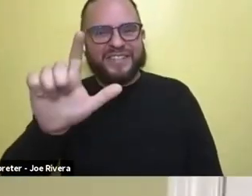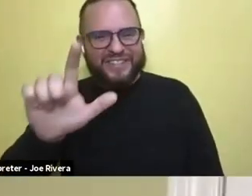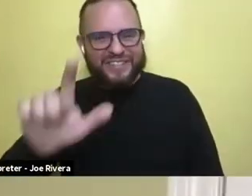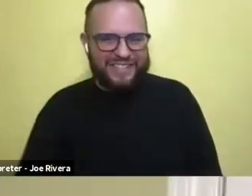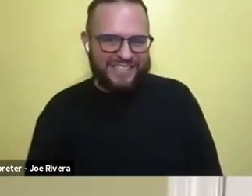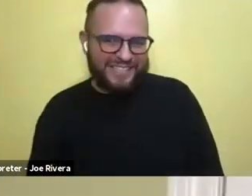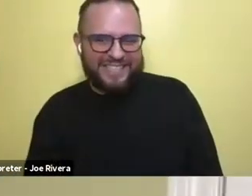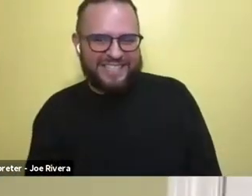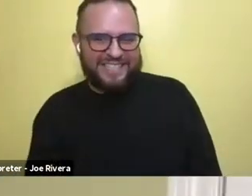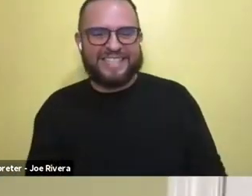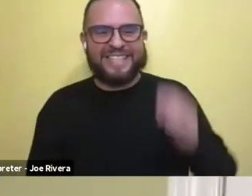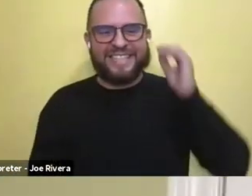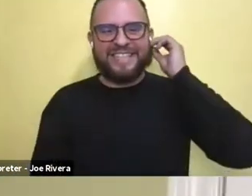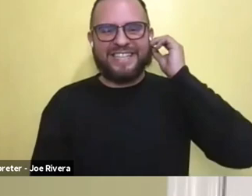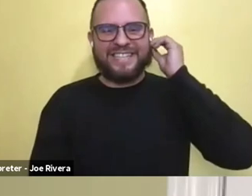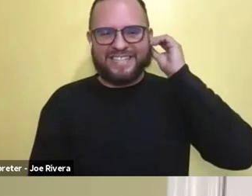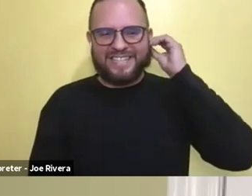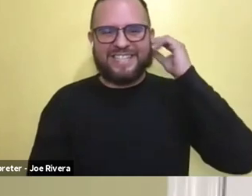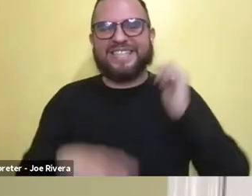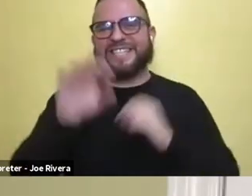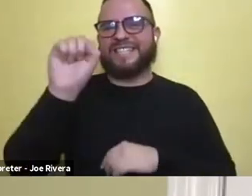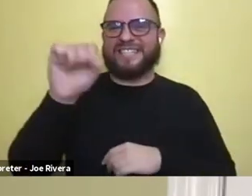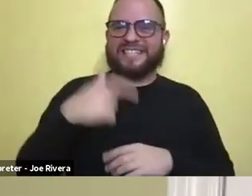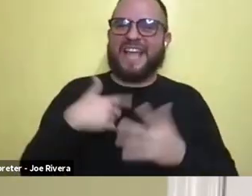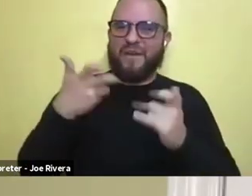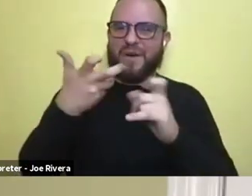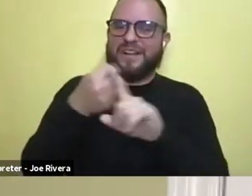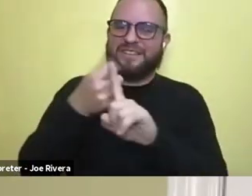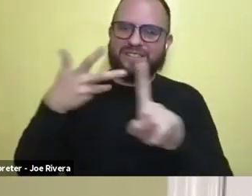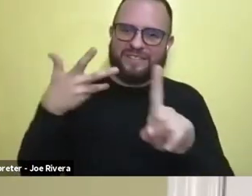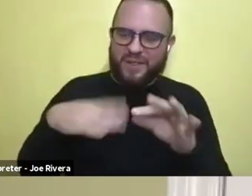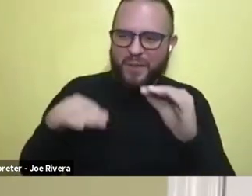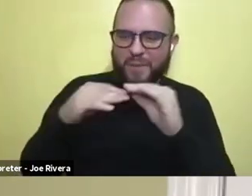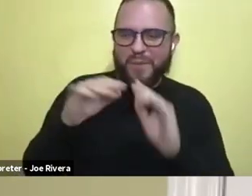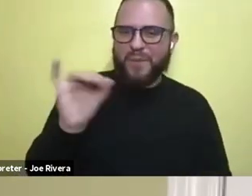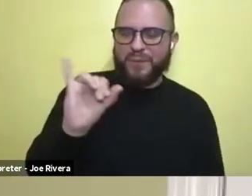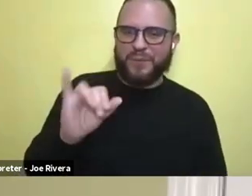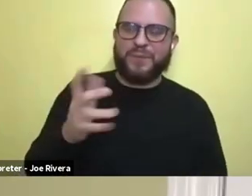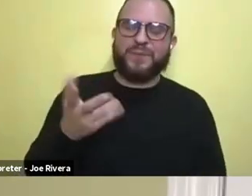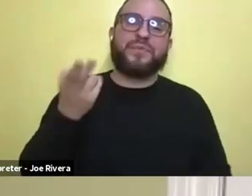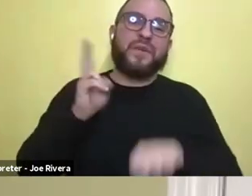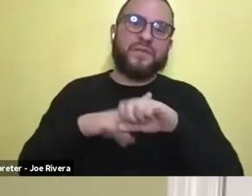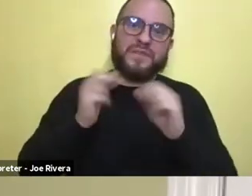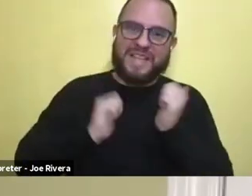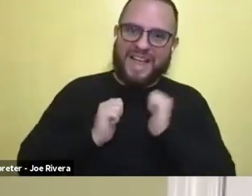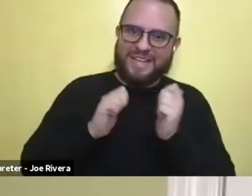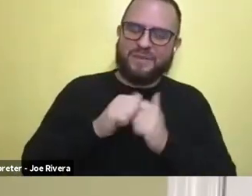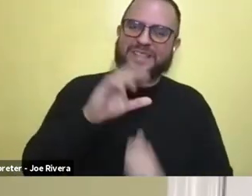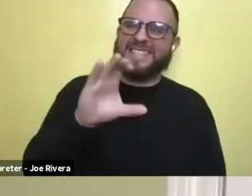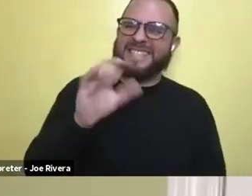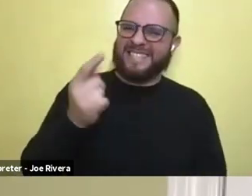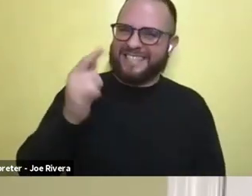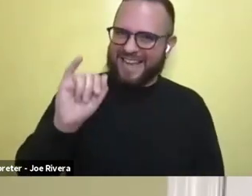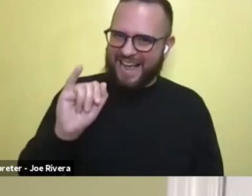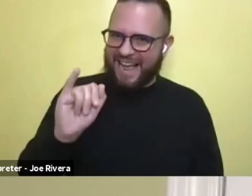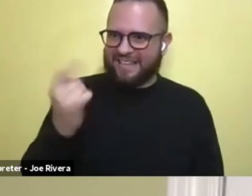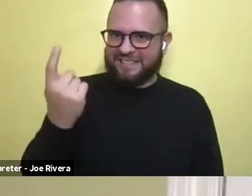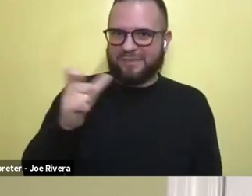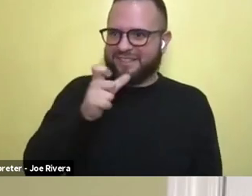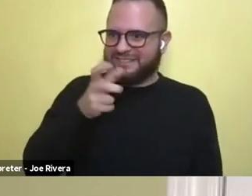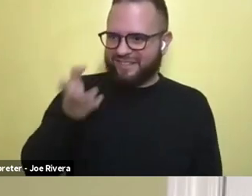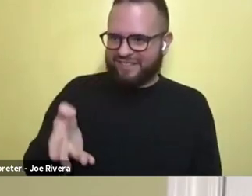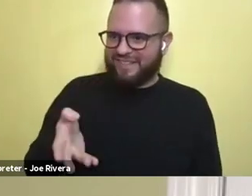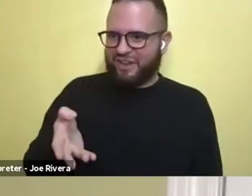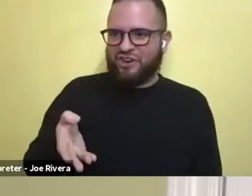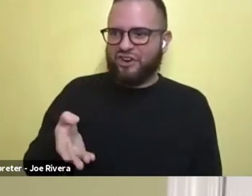Um, I'm going to elaborate that on that as well. Um, of course, acting with CGI, something that is not there